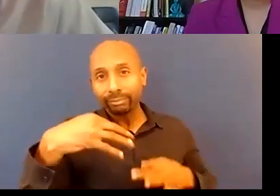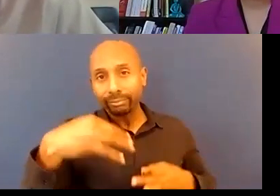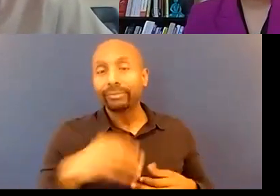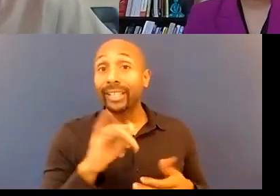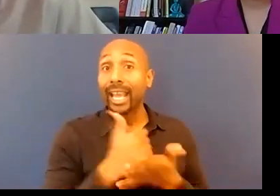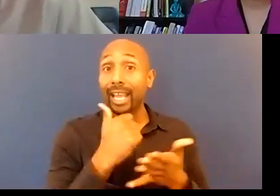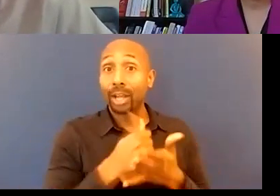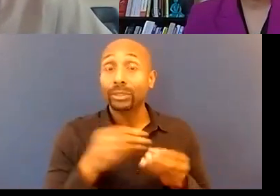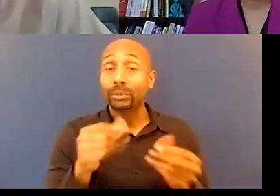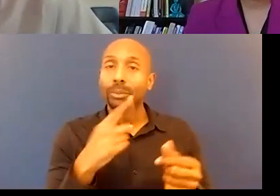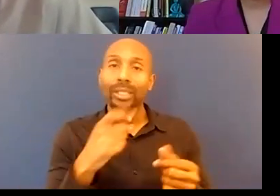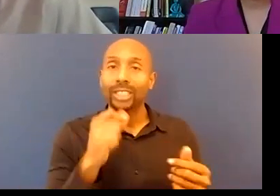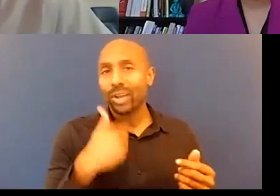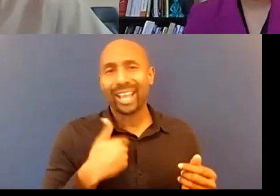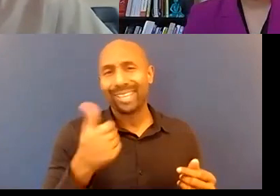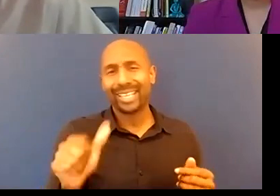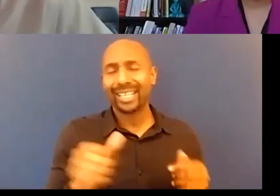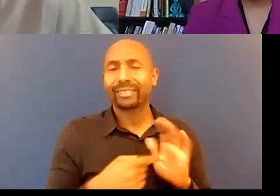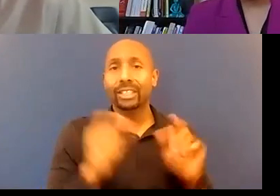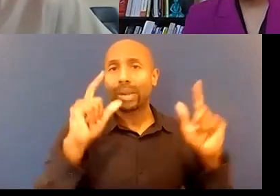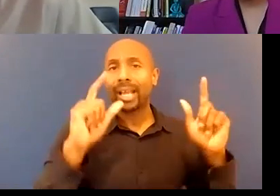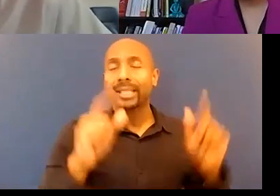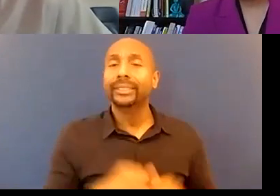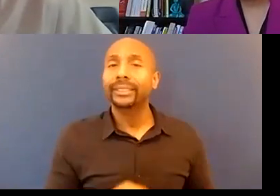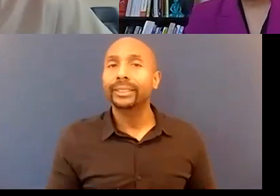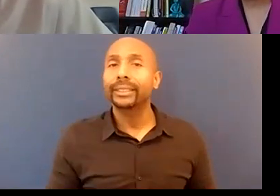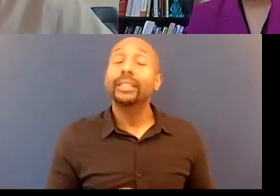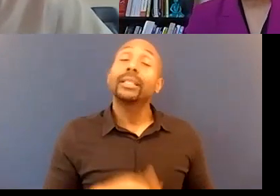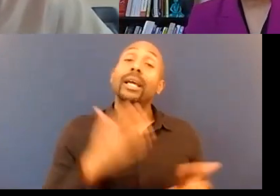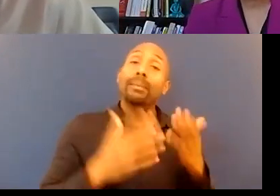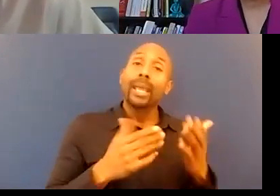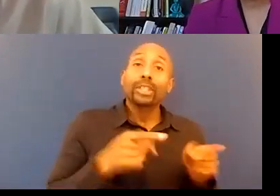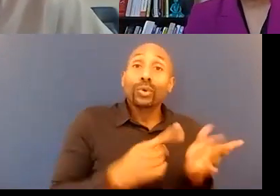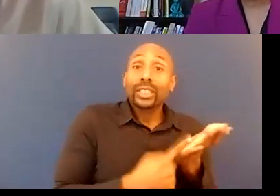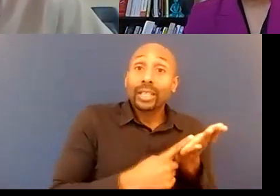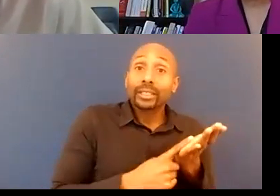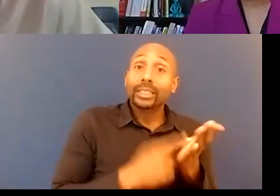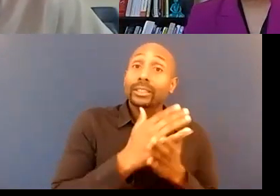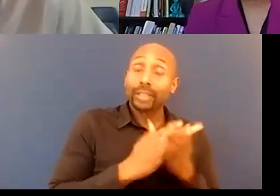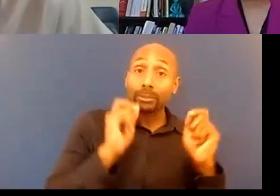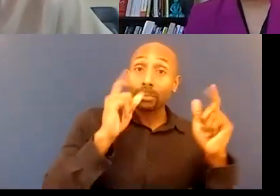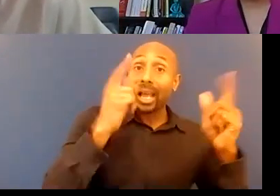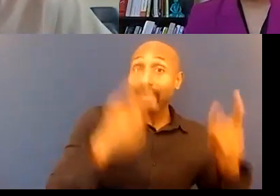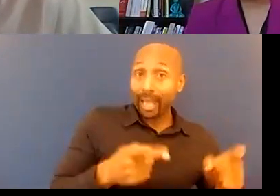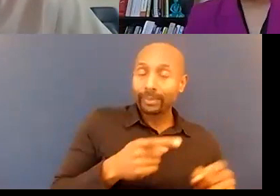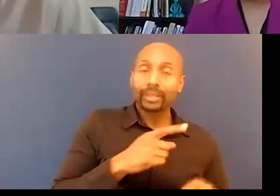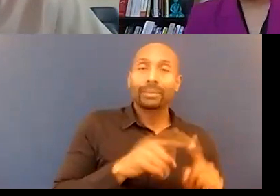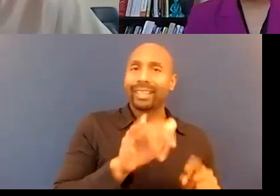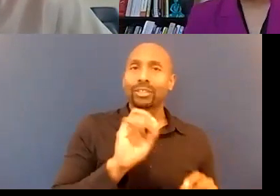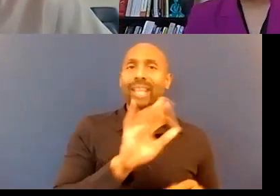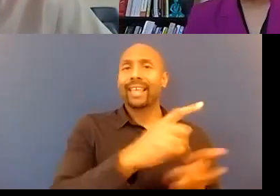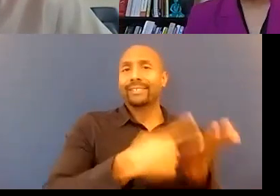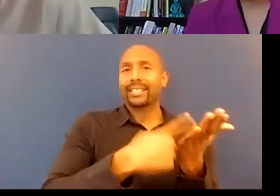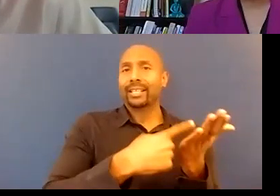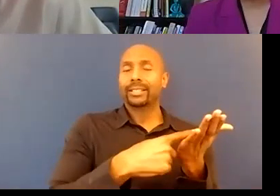in terms of the model the surprises may come with the discussion but that's a different that's different and that's okay because like you said it's